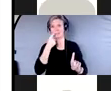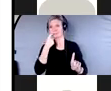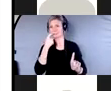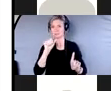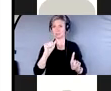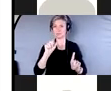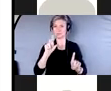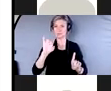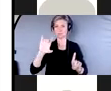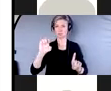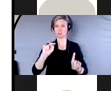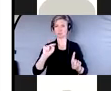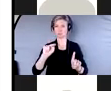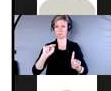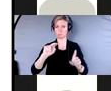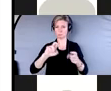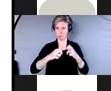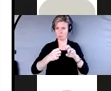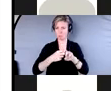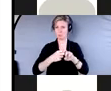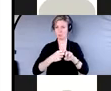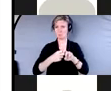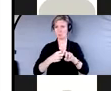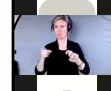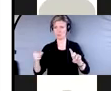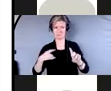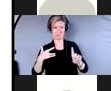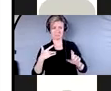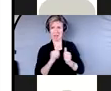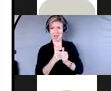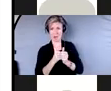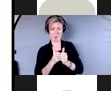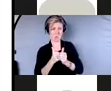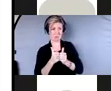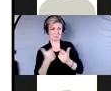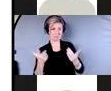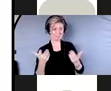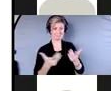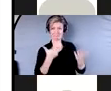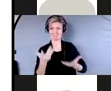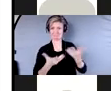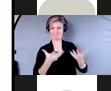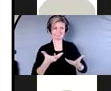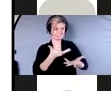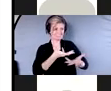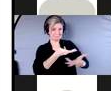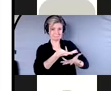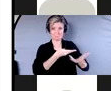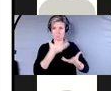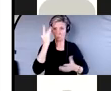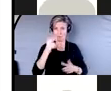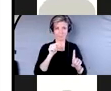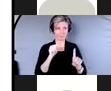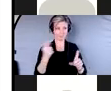a lot of victims. That empowerment piece can be difficult when it's your adult child, it's your family member who may be